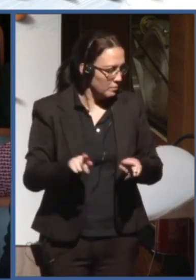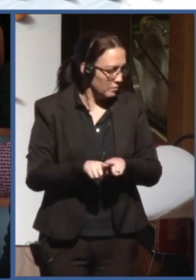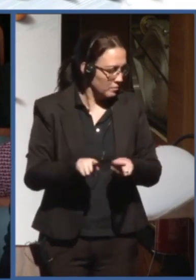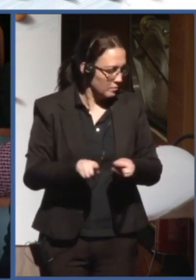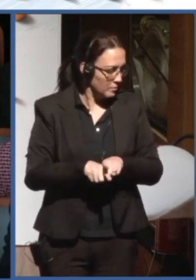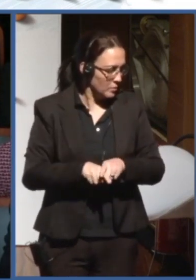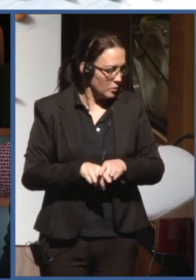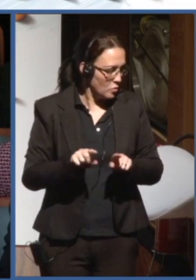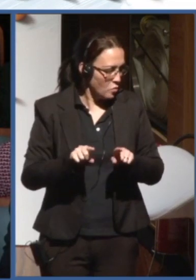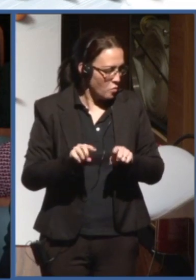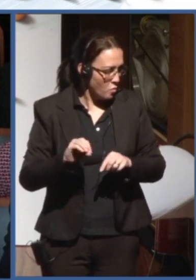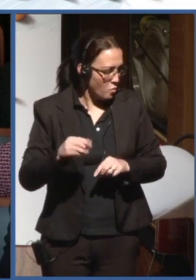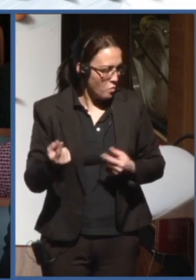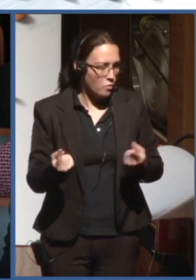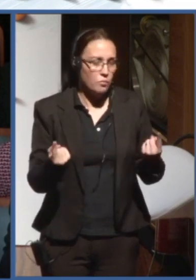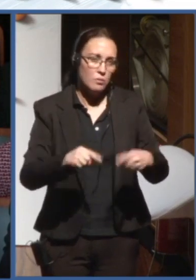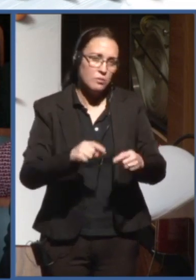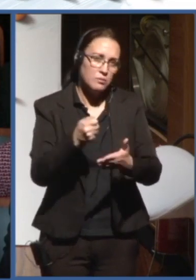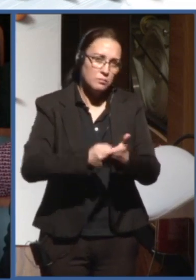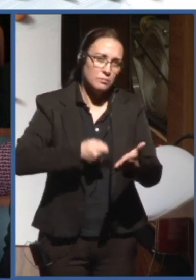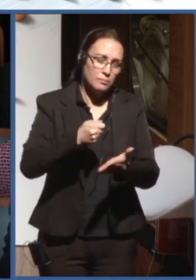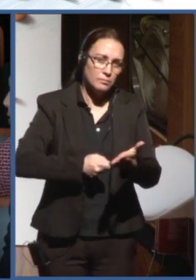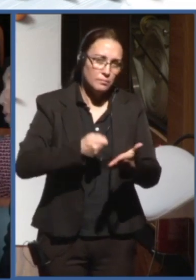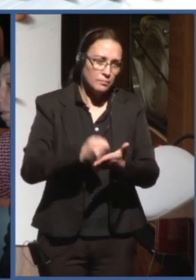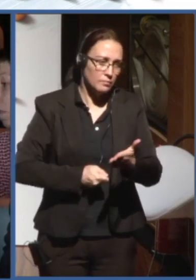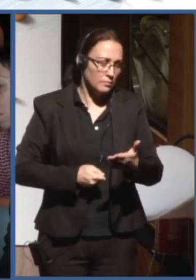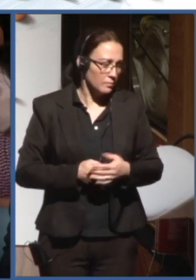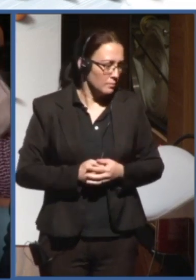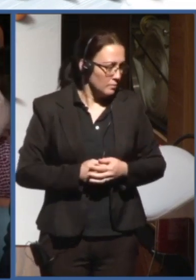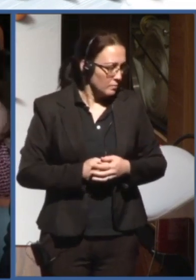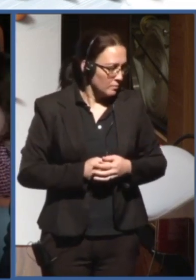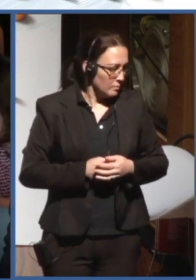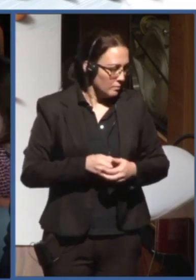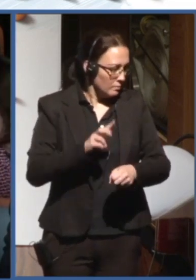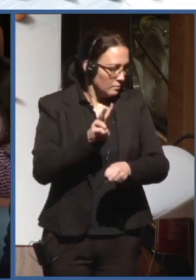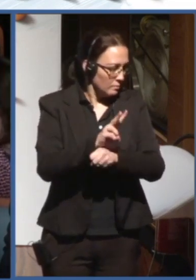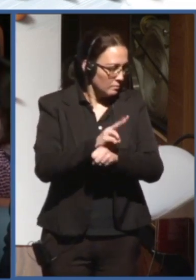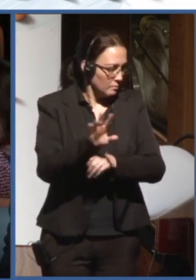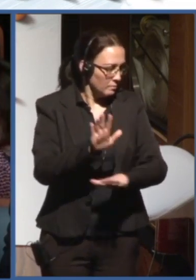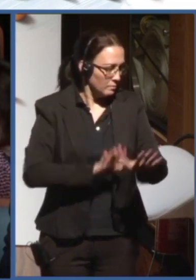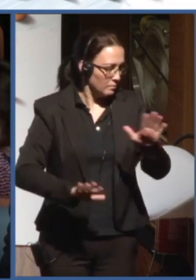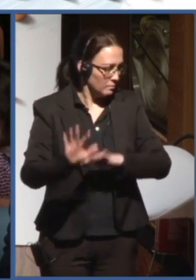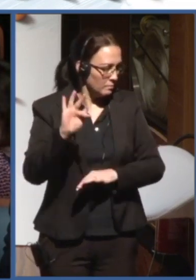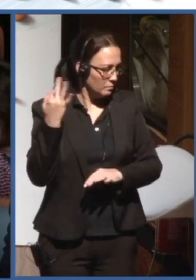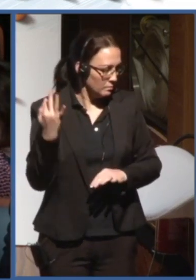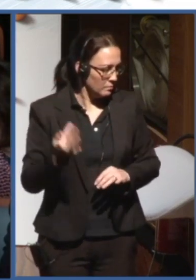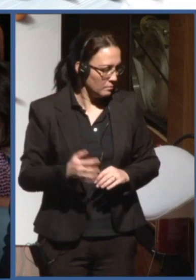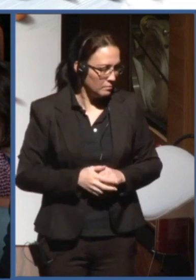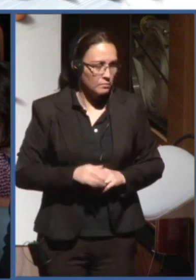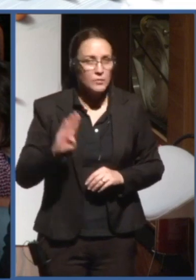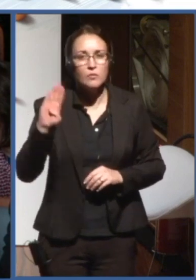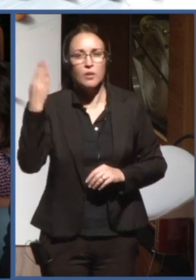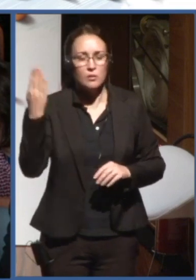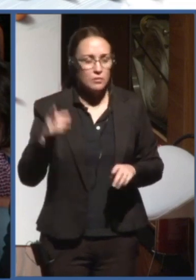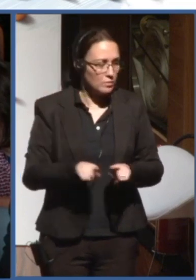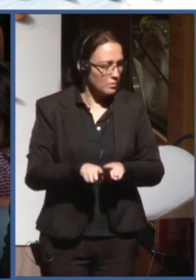against these bullies, which we post-verdades. So, this is a question. The artificial intelligence